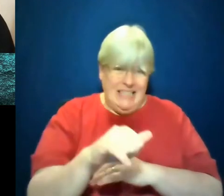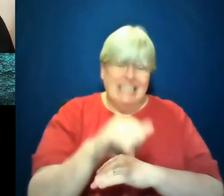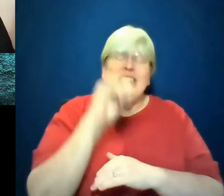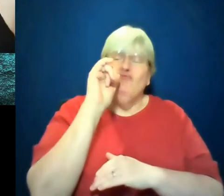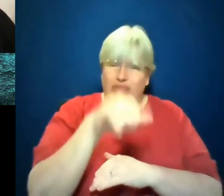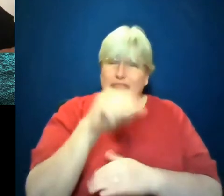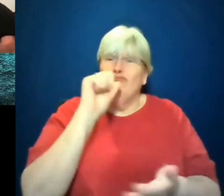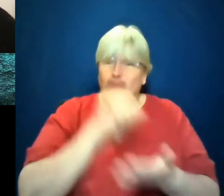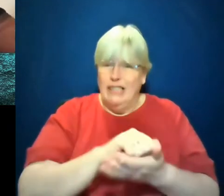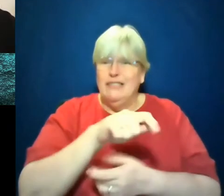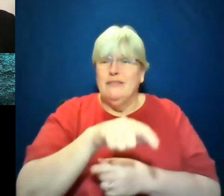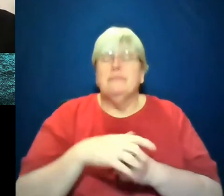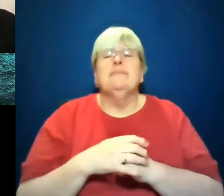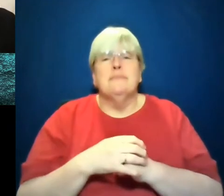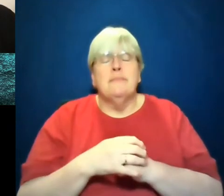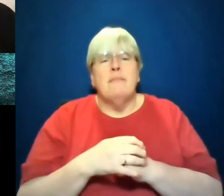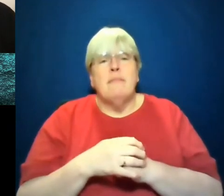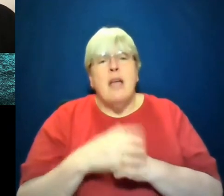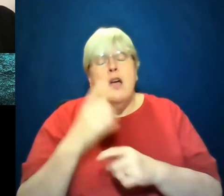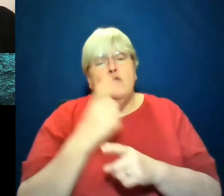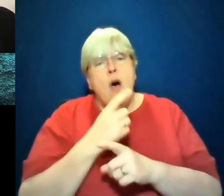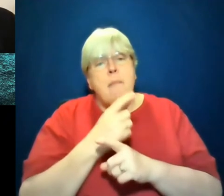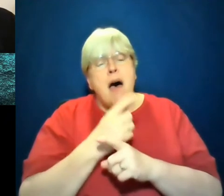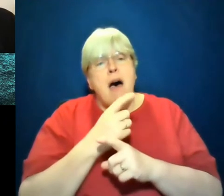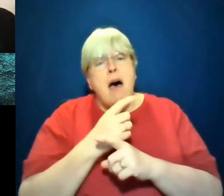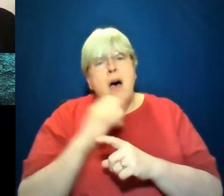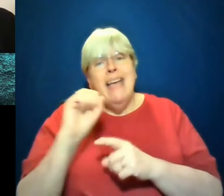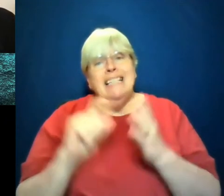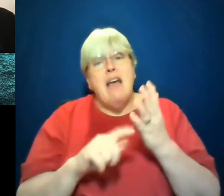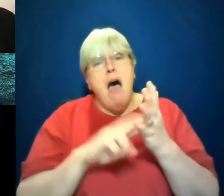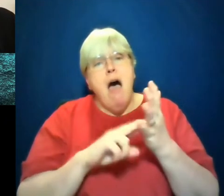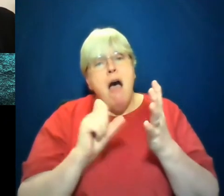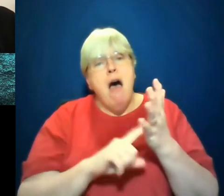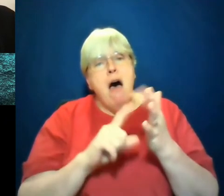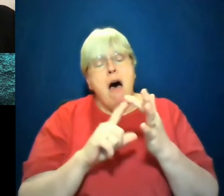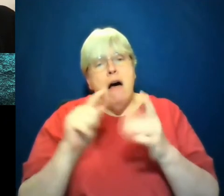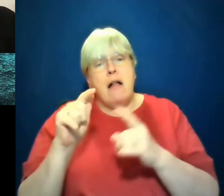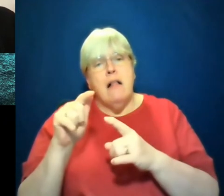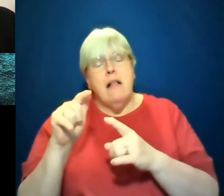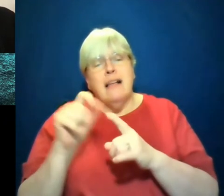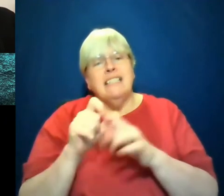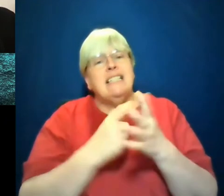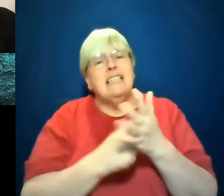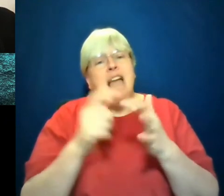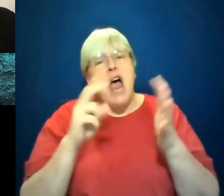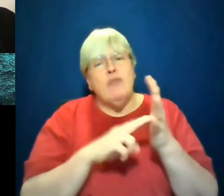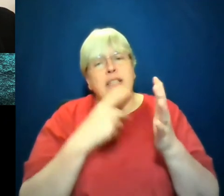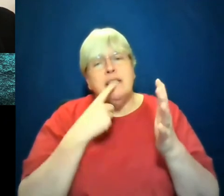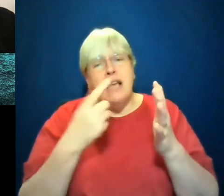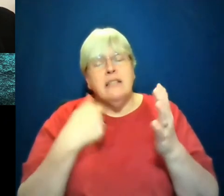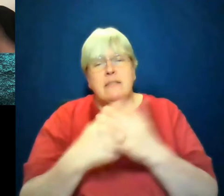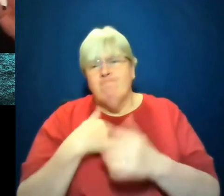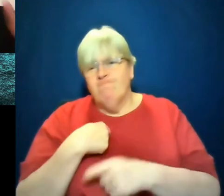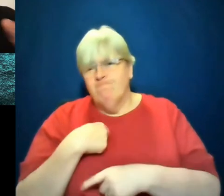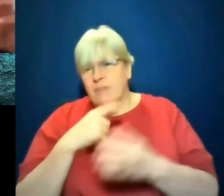That is correct. But in talking about his uncle, Darren makes the observation that his uncle can have all these high-minded